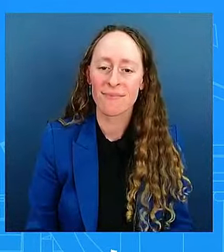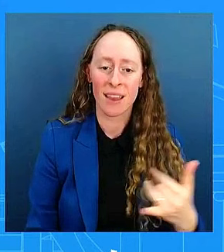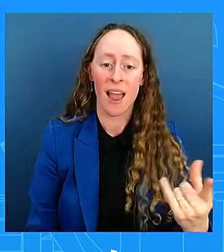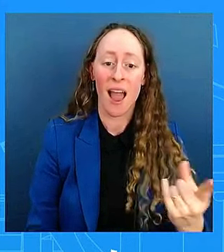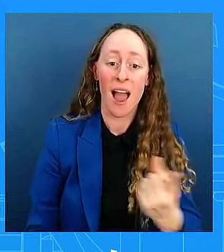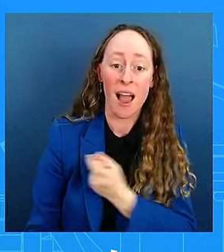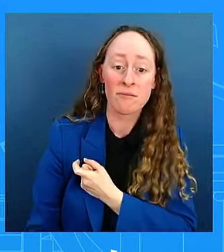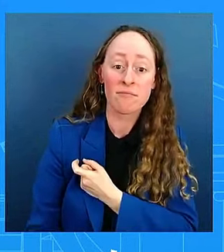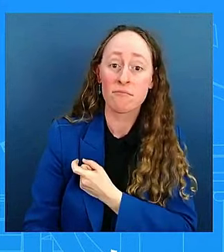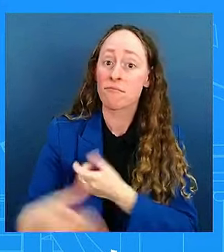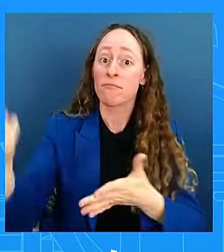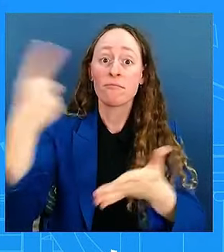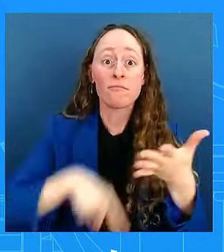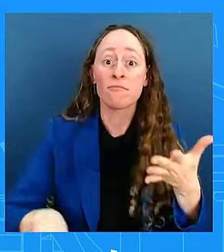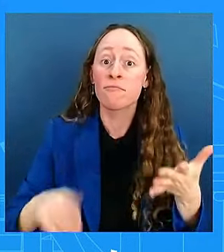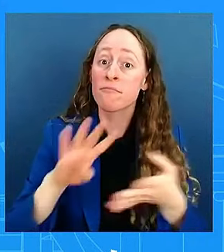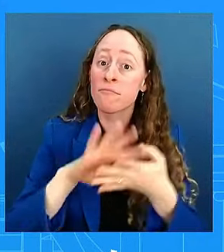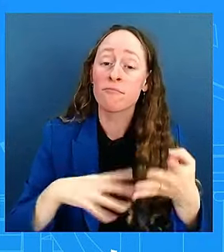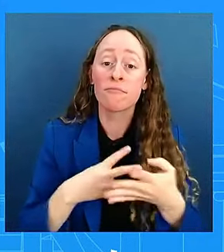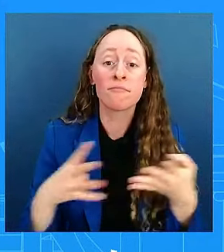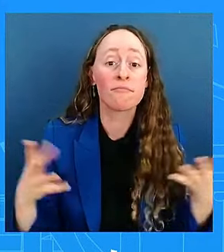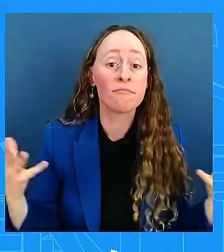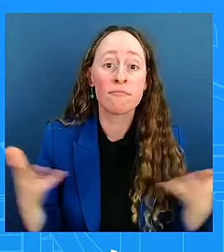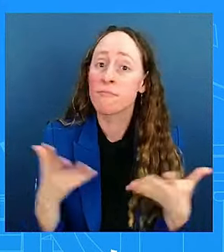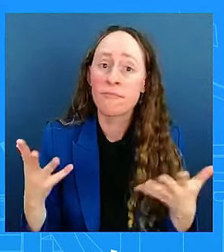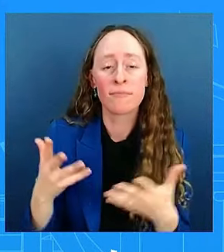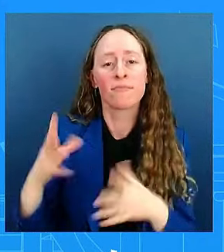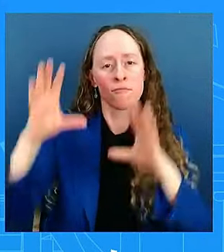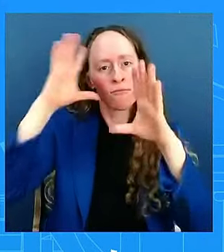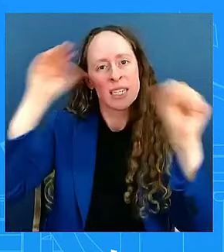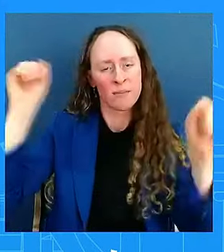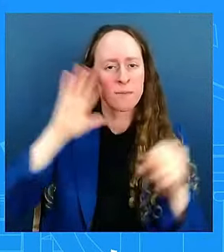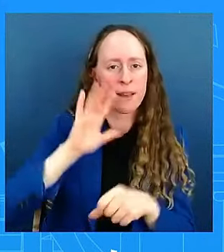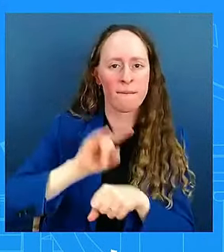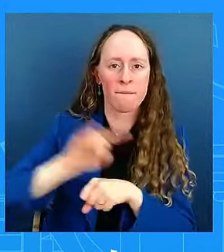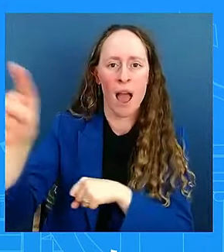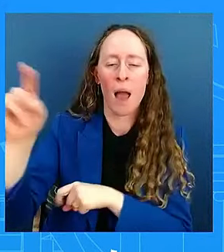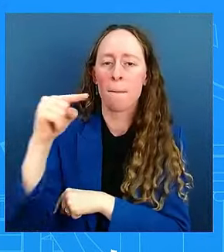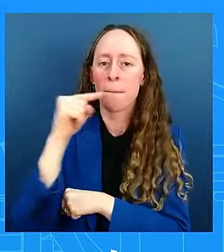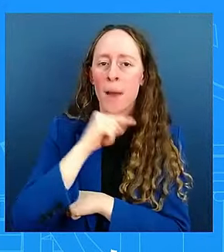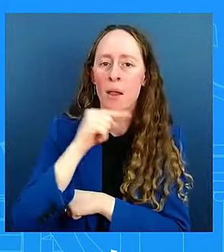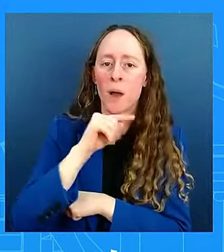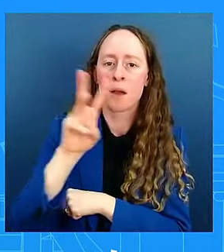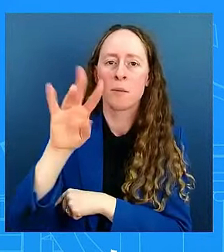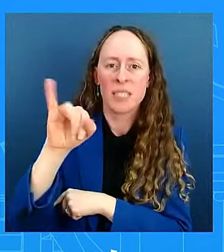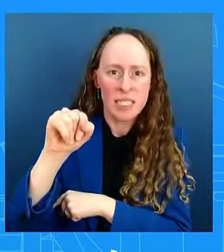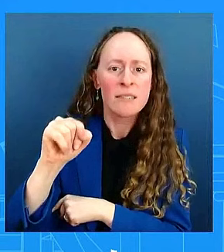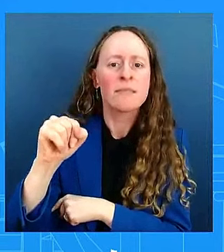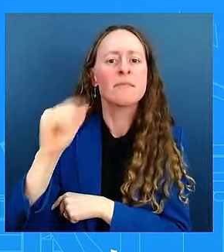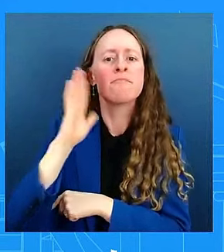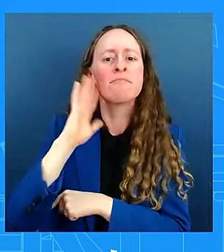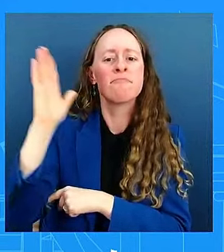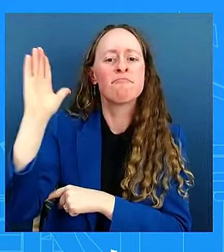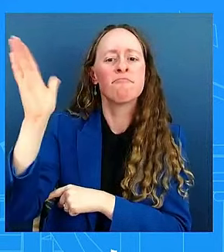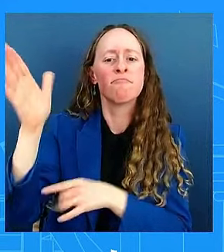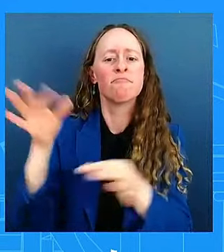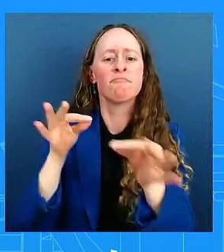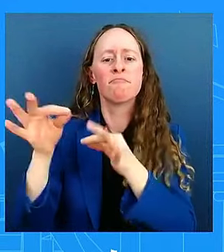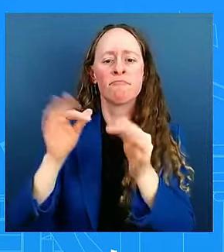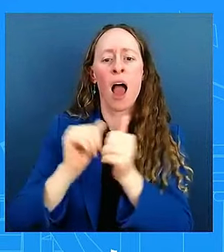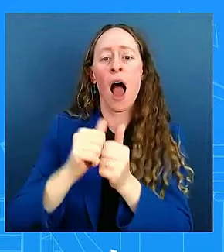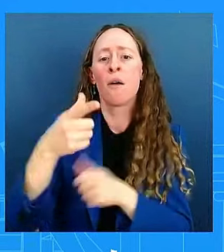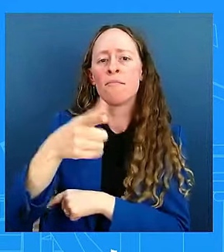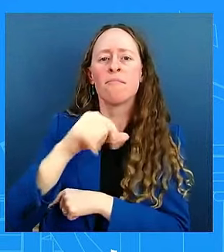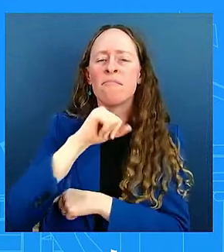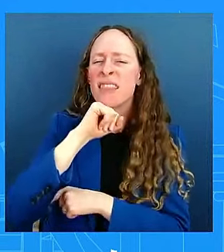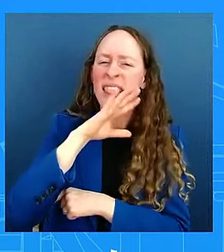to discuss his administration's work to replace lead pipes in the state and across the country through the Bipartisan Infrastructure Law. This